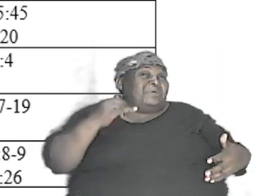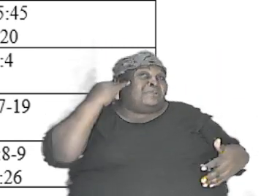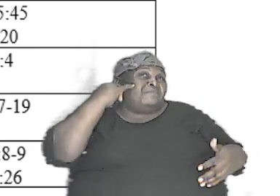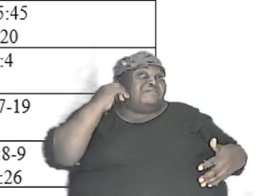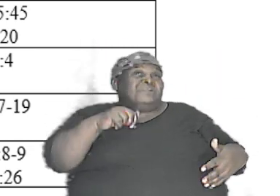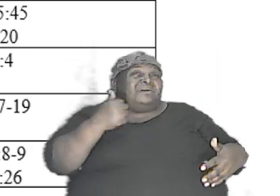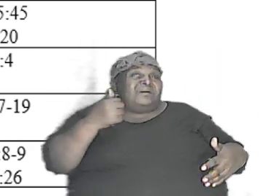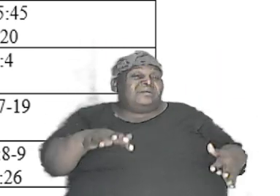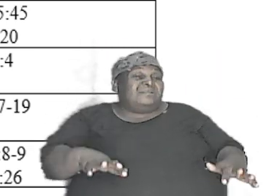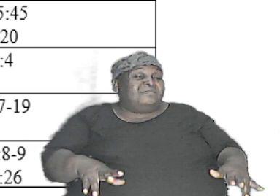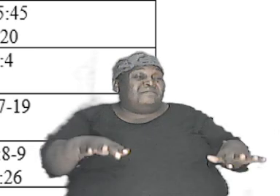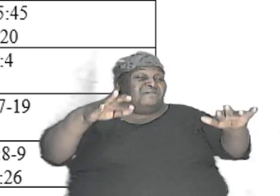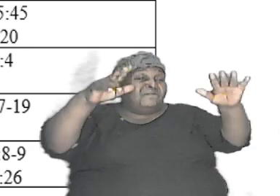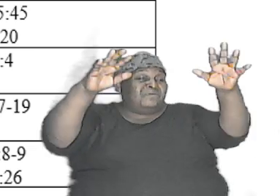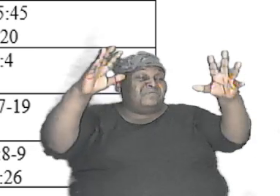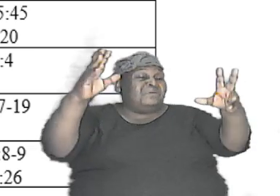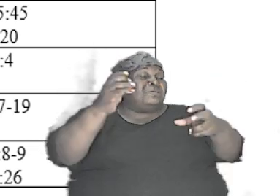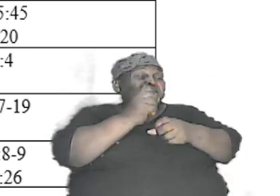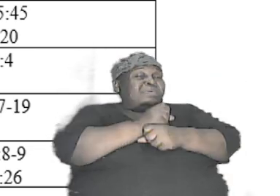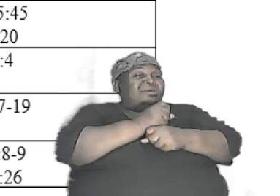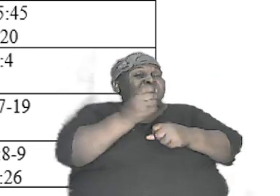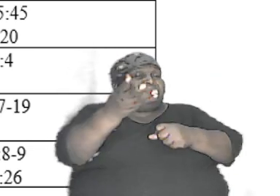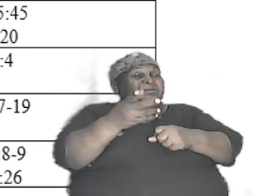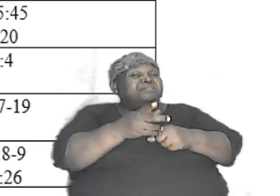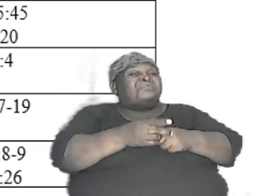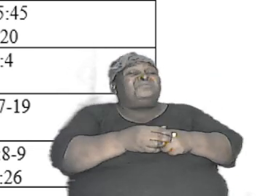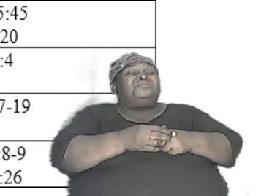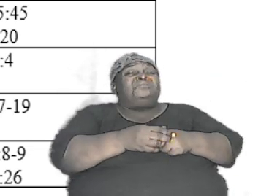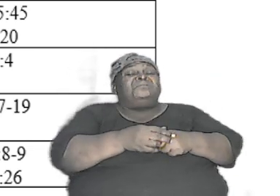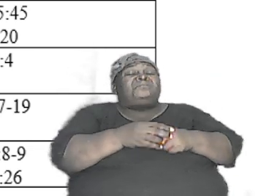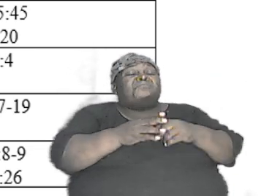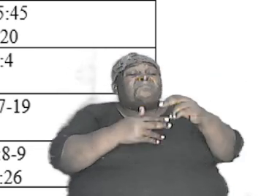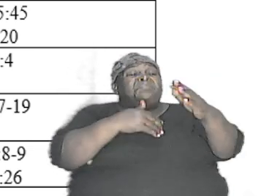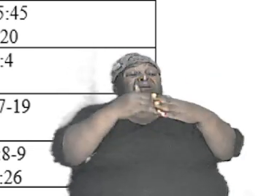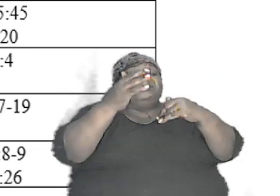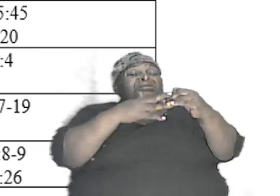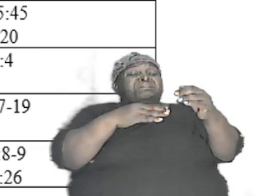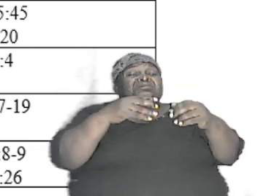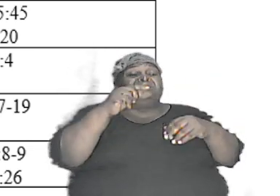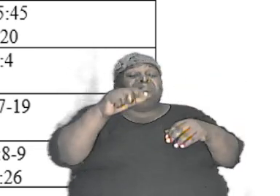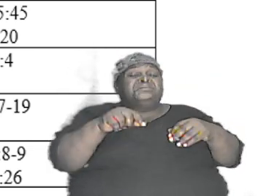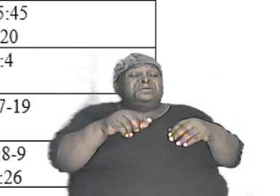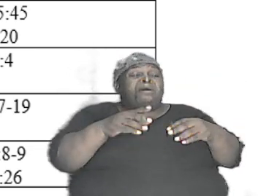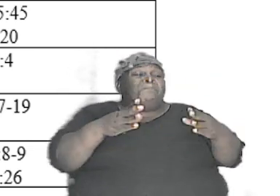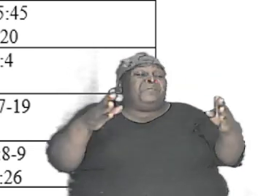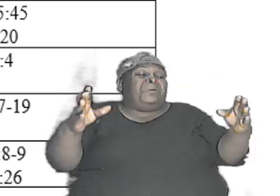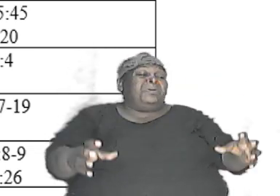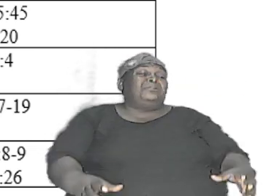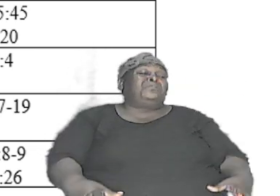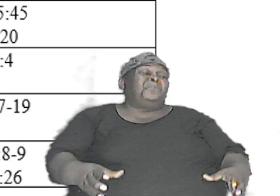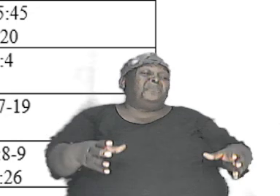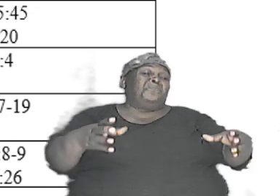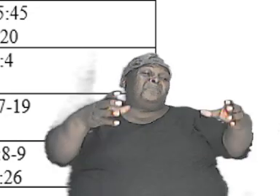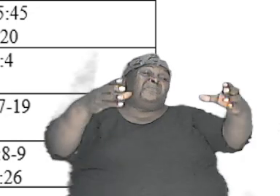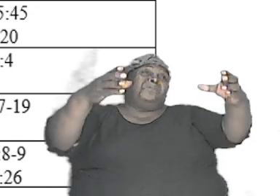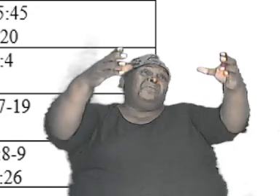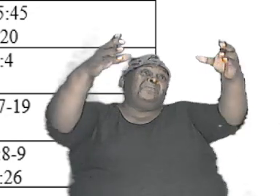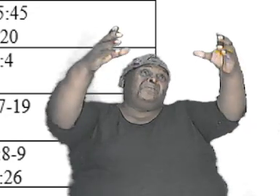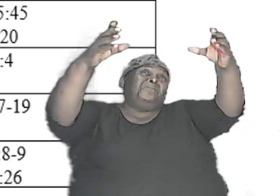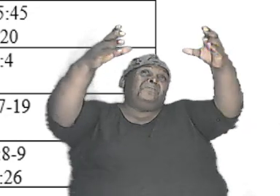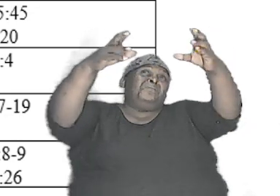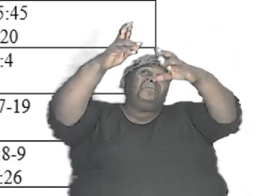should come will not catch them like that so they were building this monument from earth going all the way up into heaven